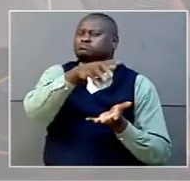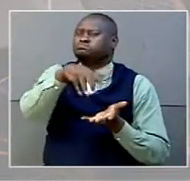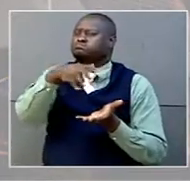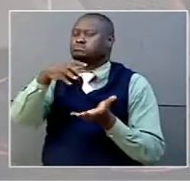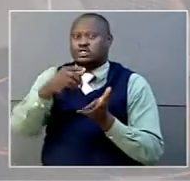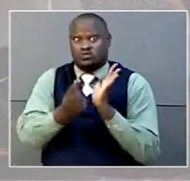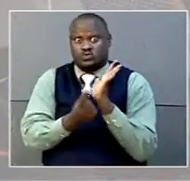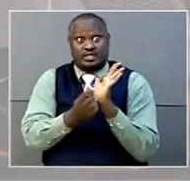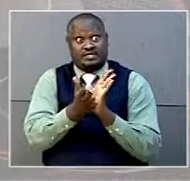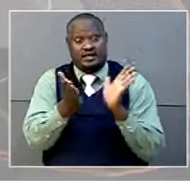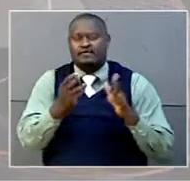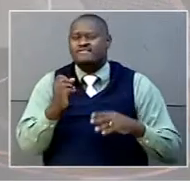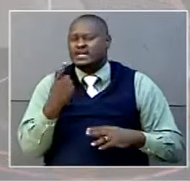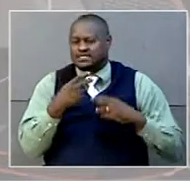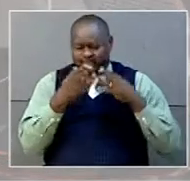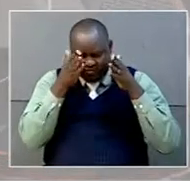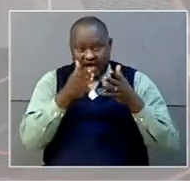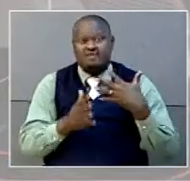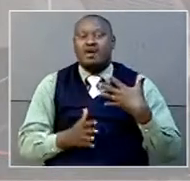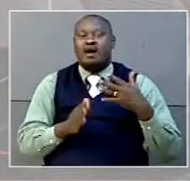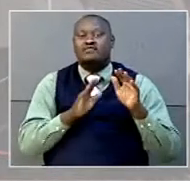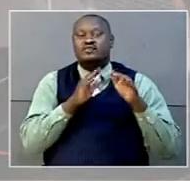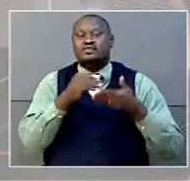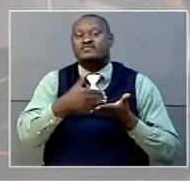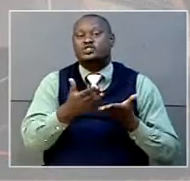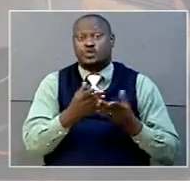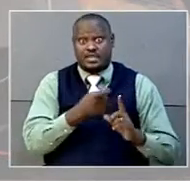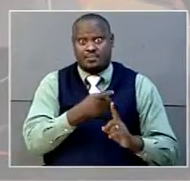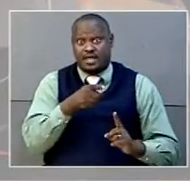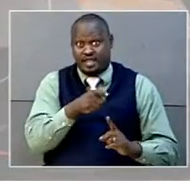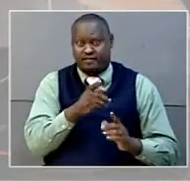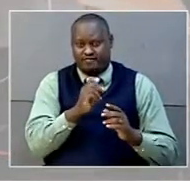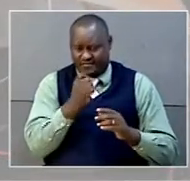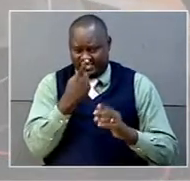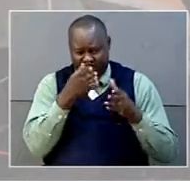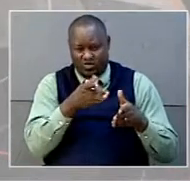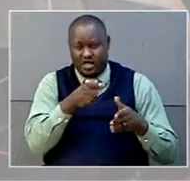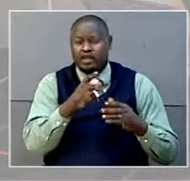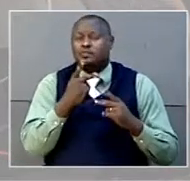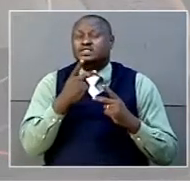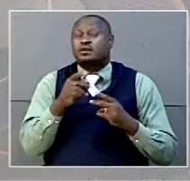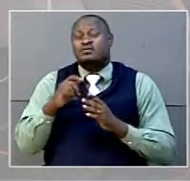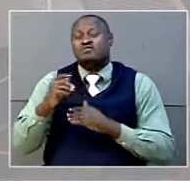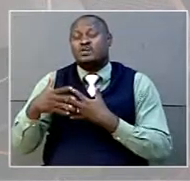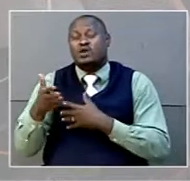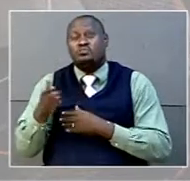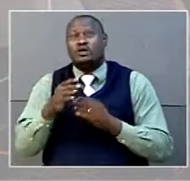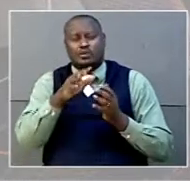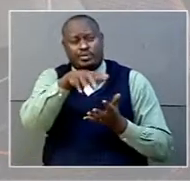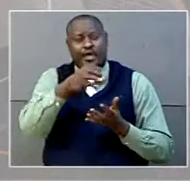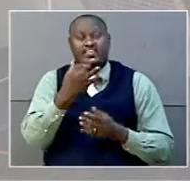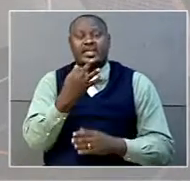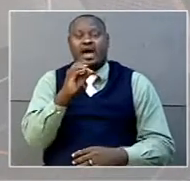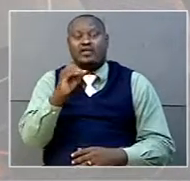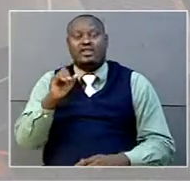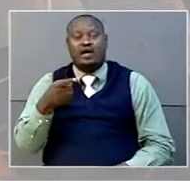country, starting with the five divisions of Kampala. The plant, which currently recycles close to 300 tons of